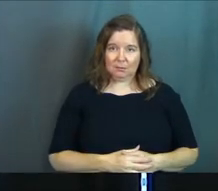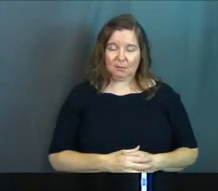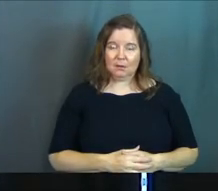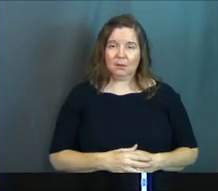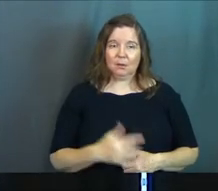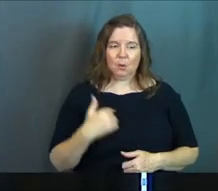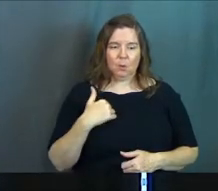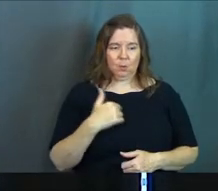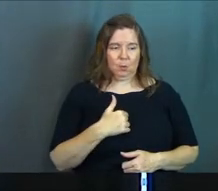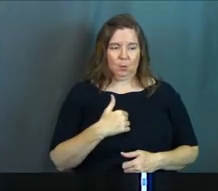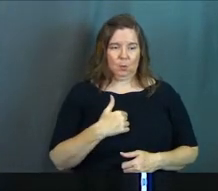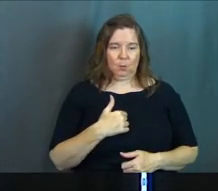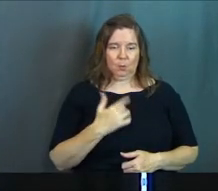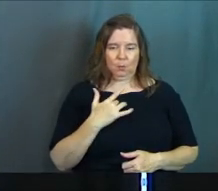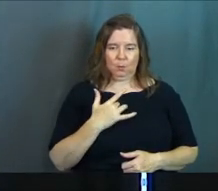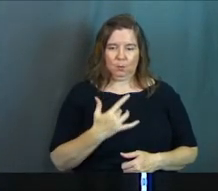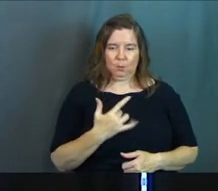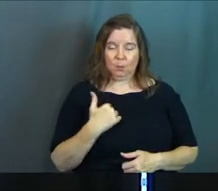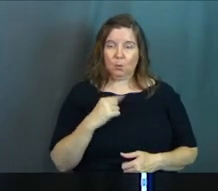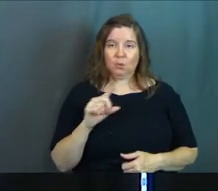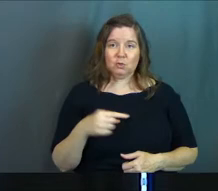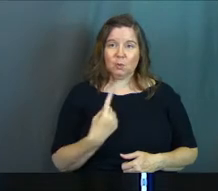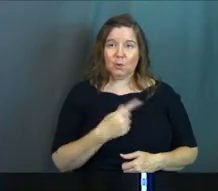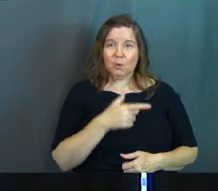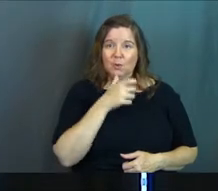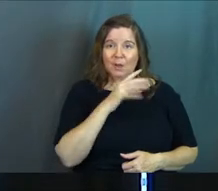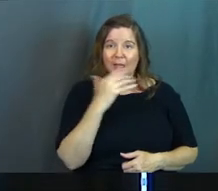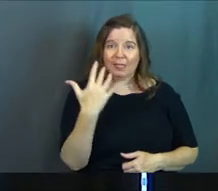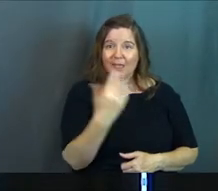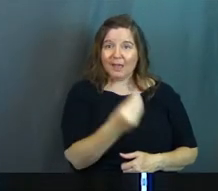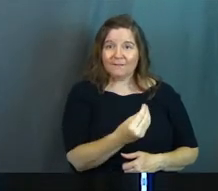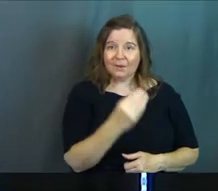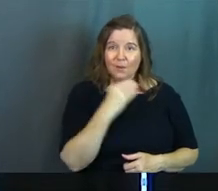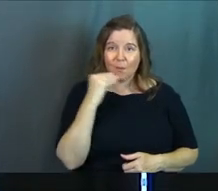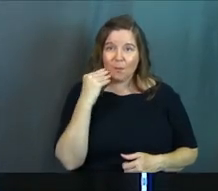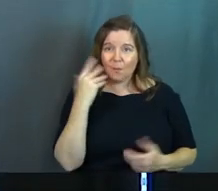What are we? We're just the ones who left home.